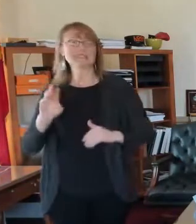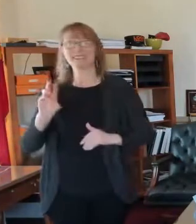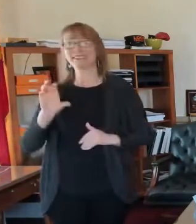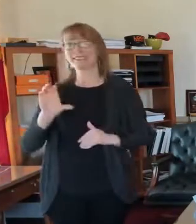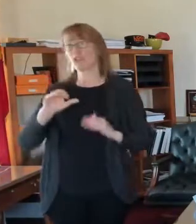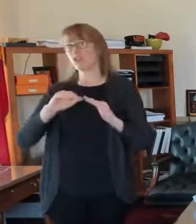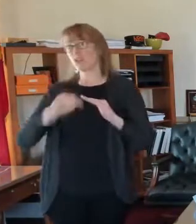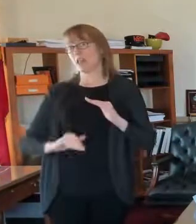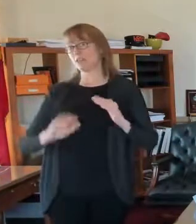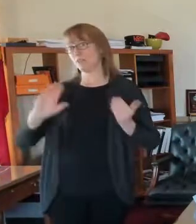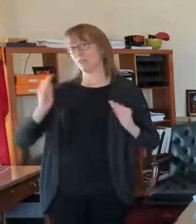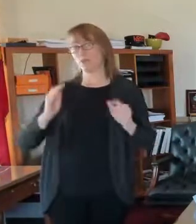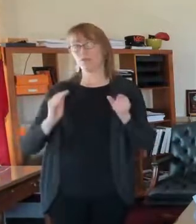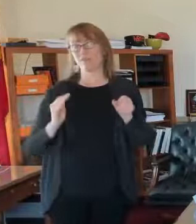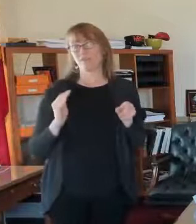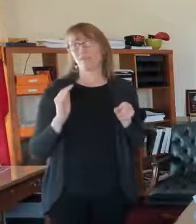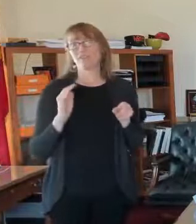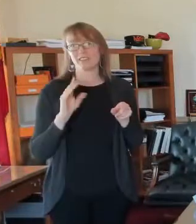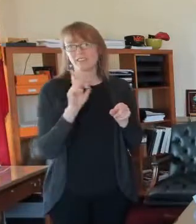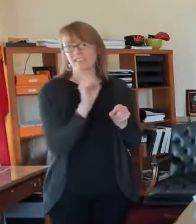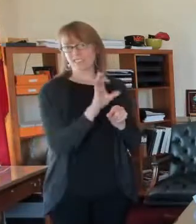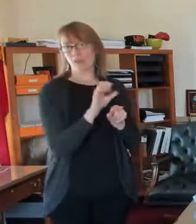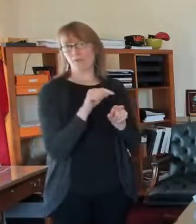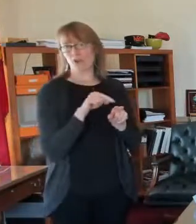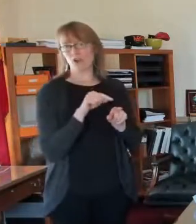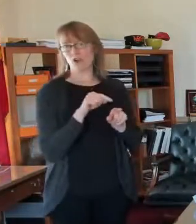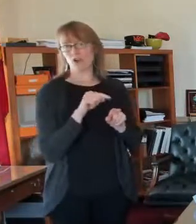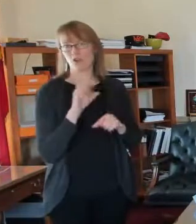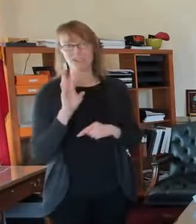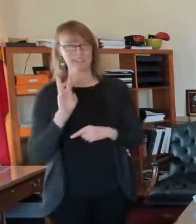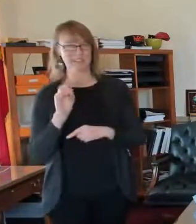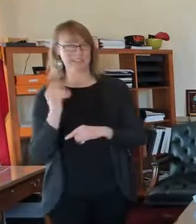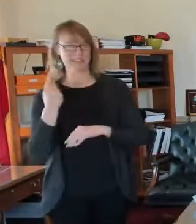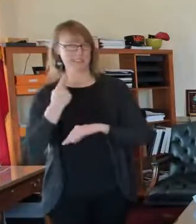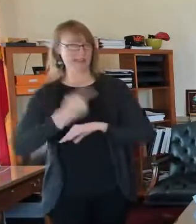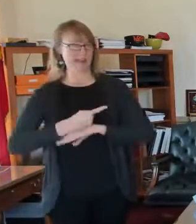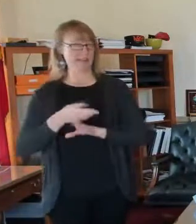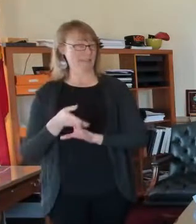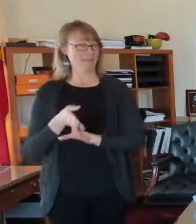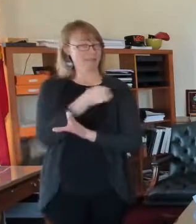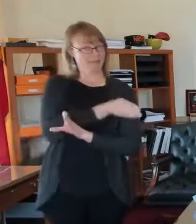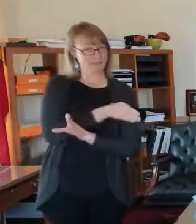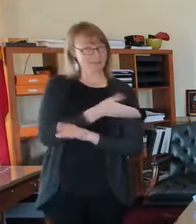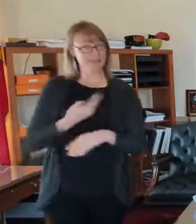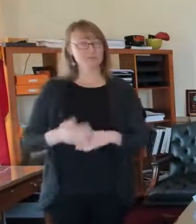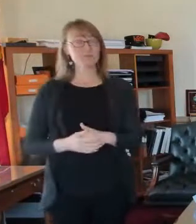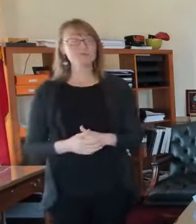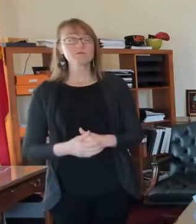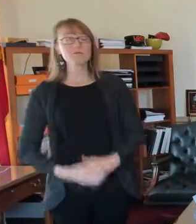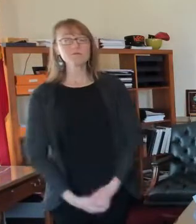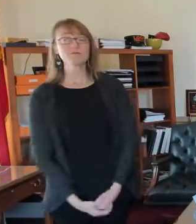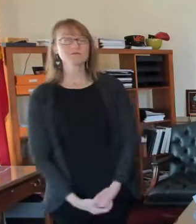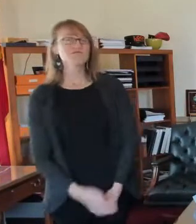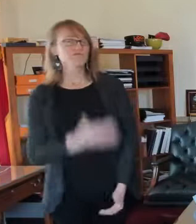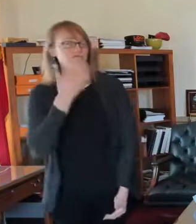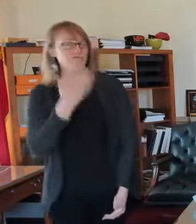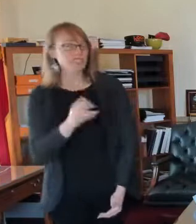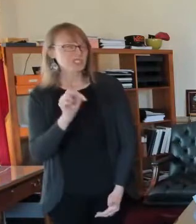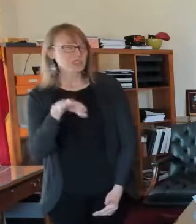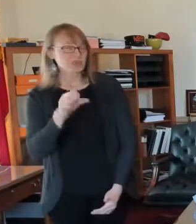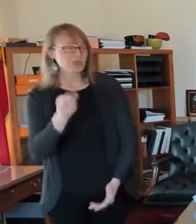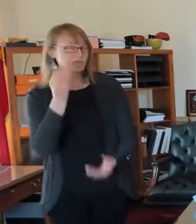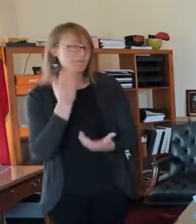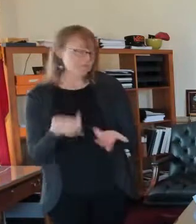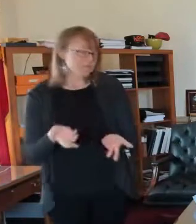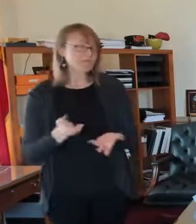systems than we did just 60 days ago. So, so that's good news. Now, there are still a